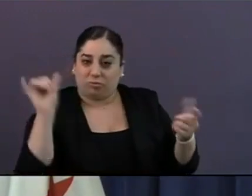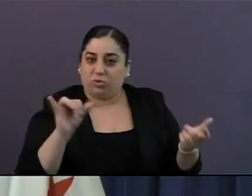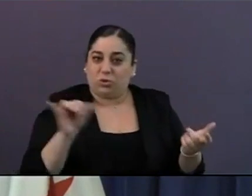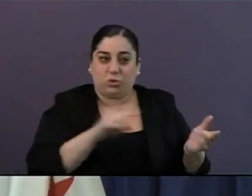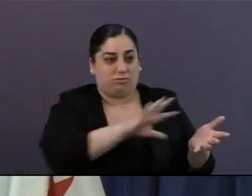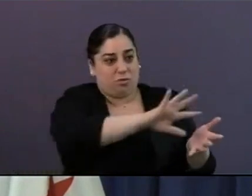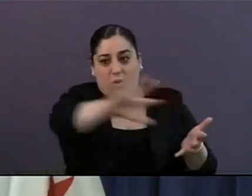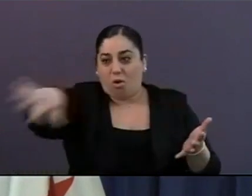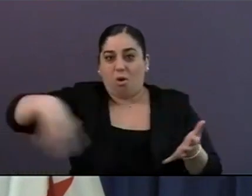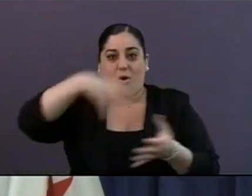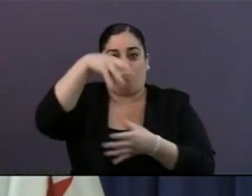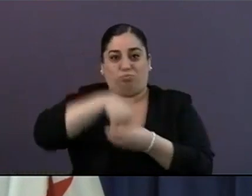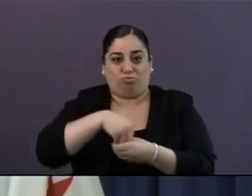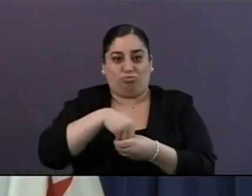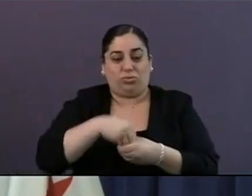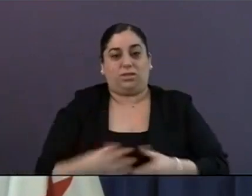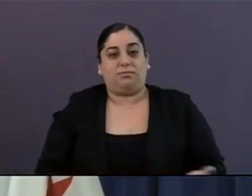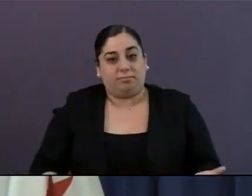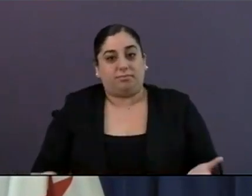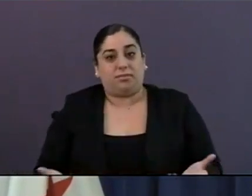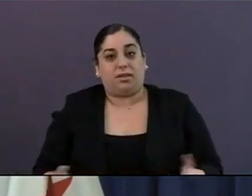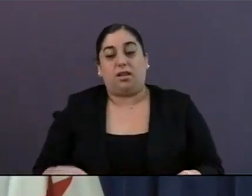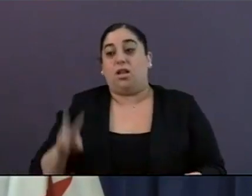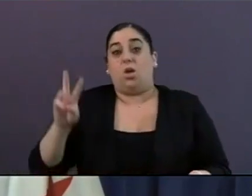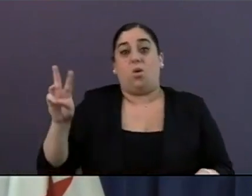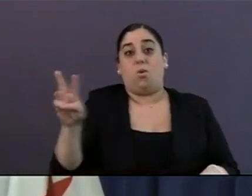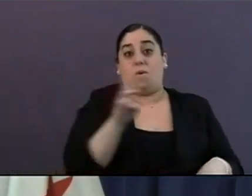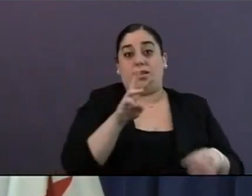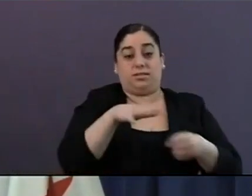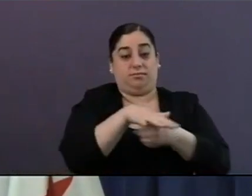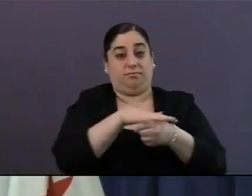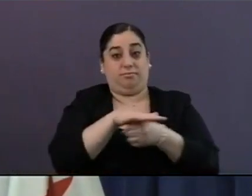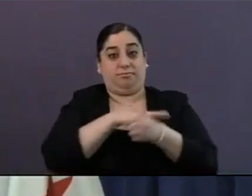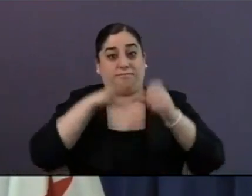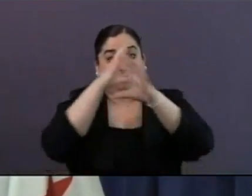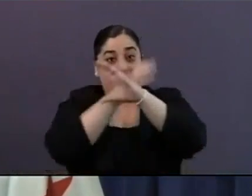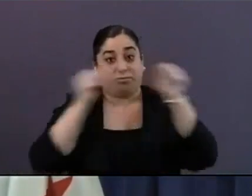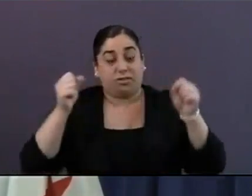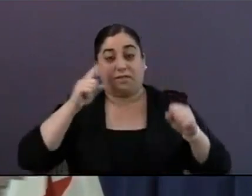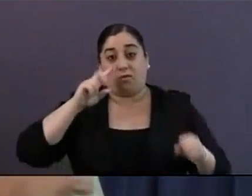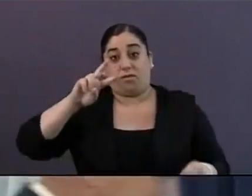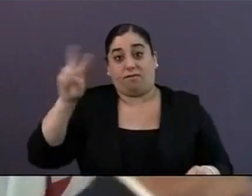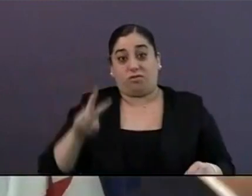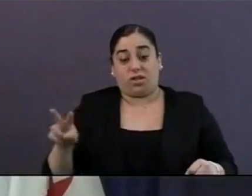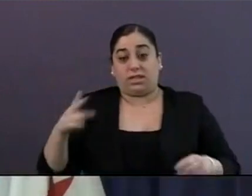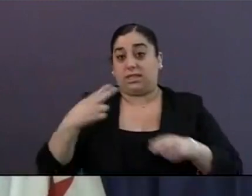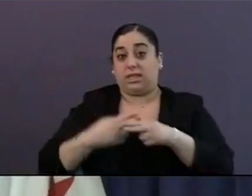Coast West Area President for Verizon, Jonathan LaCombe. Jonathan, thank you for being here. you.